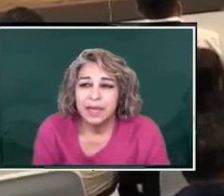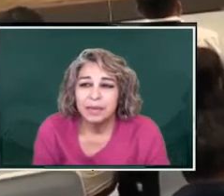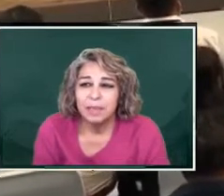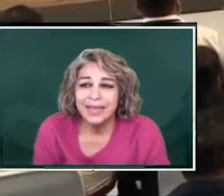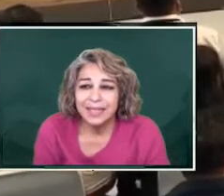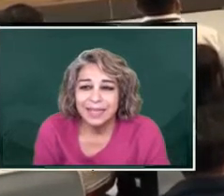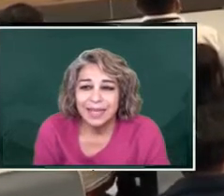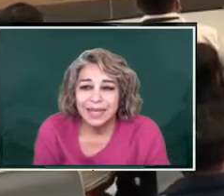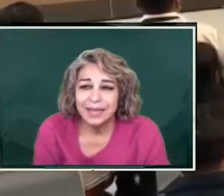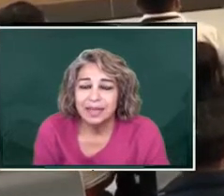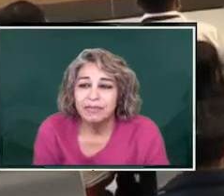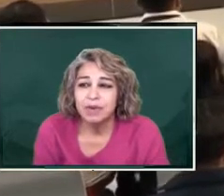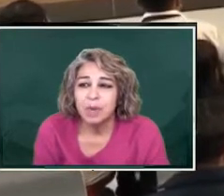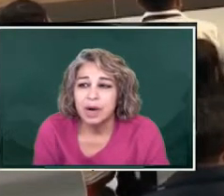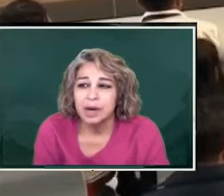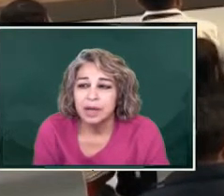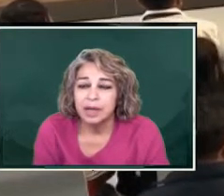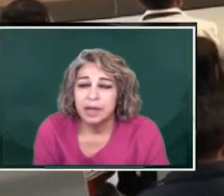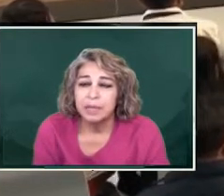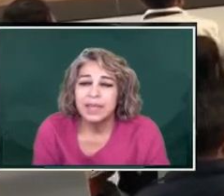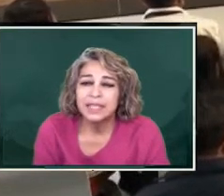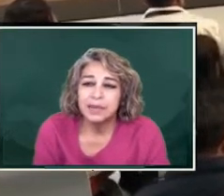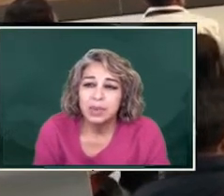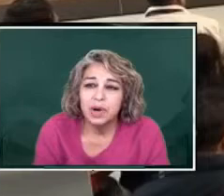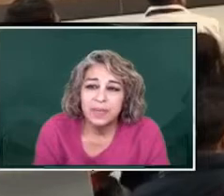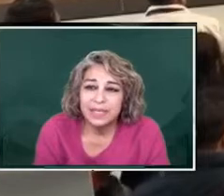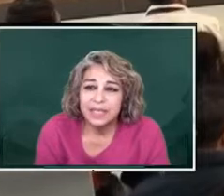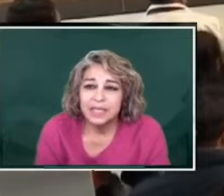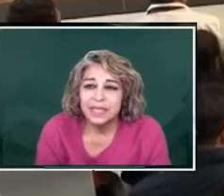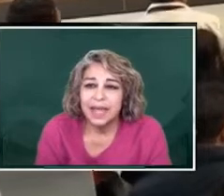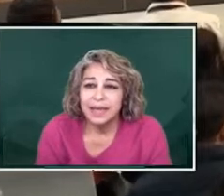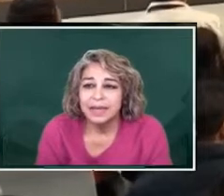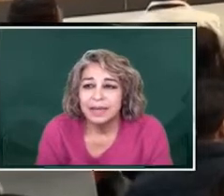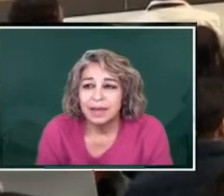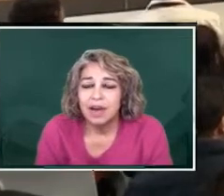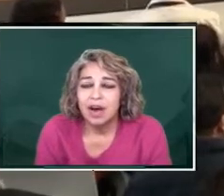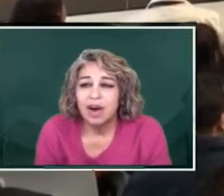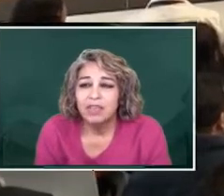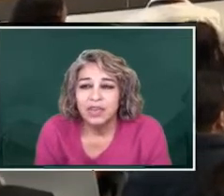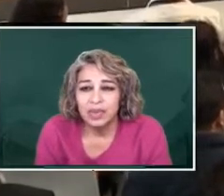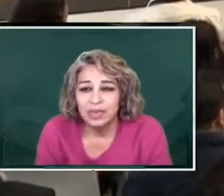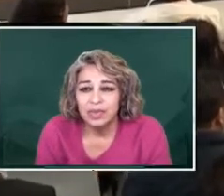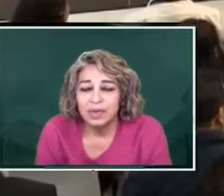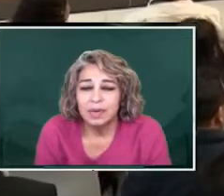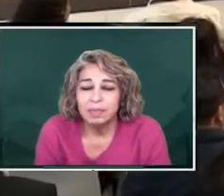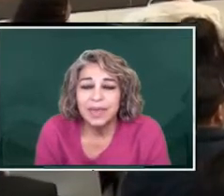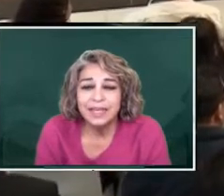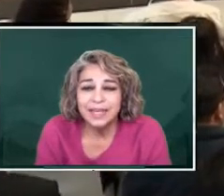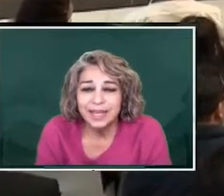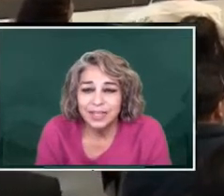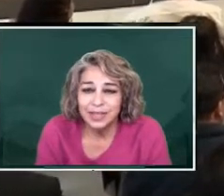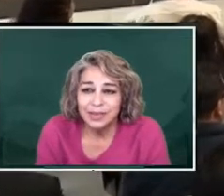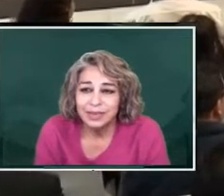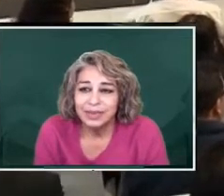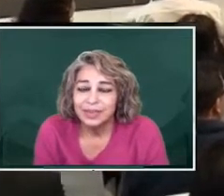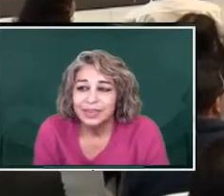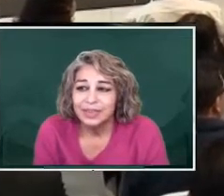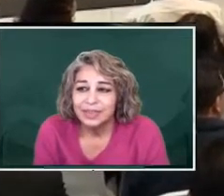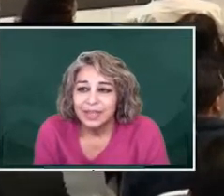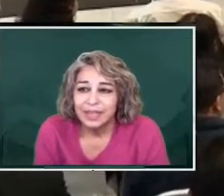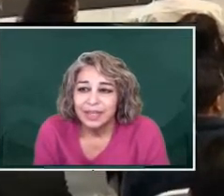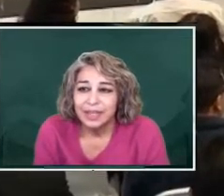becoming capacitated for work. Because the purpose is that all the youth be attended to.